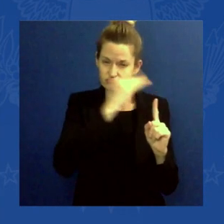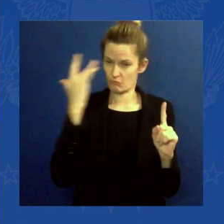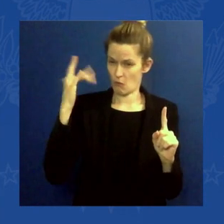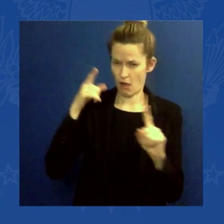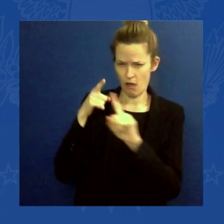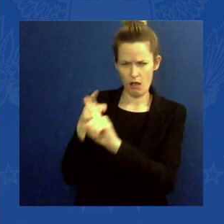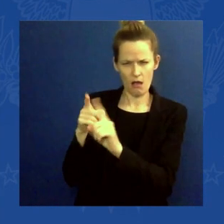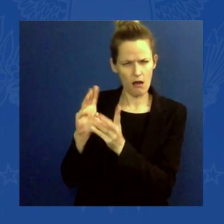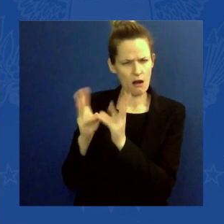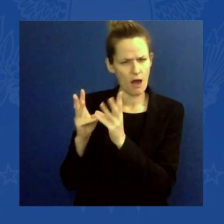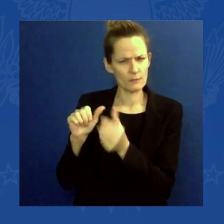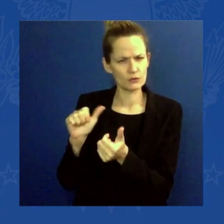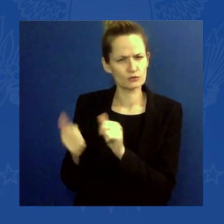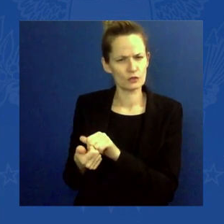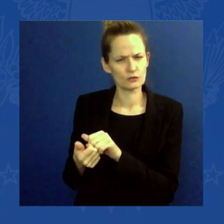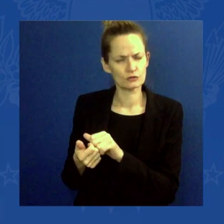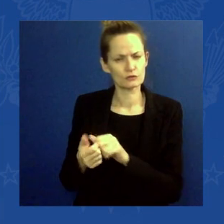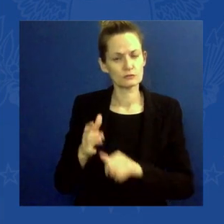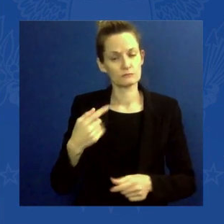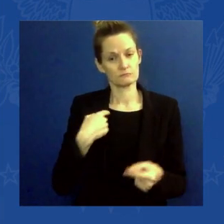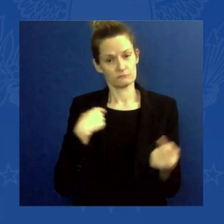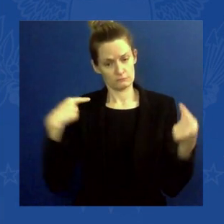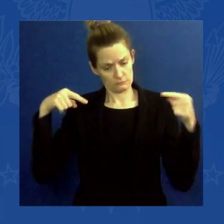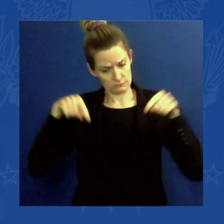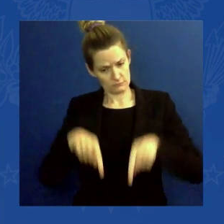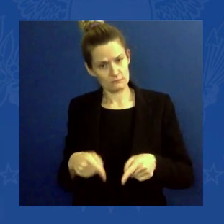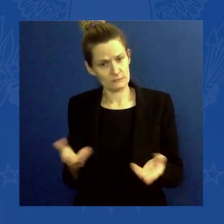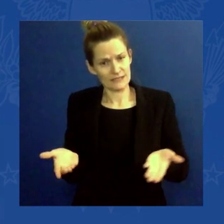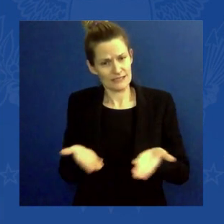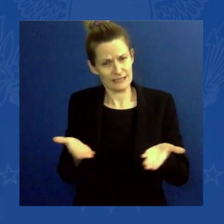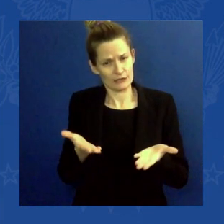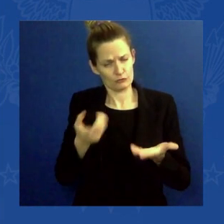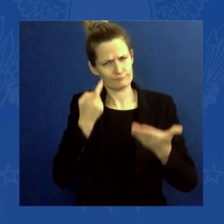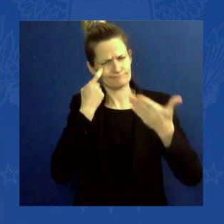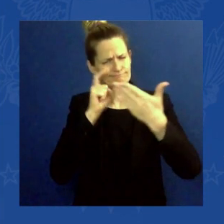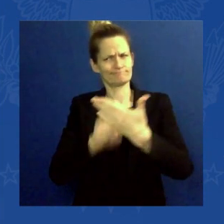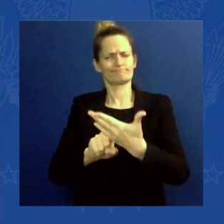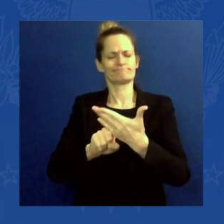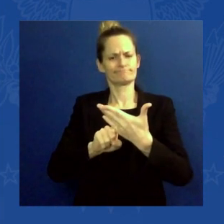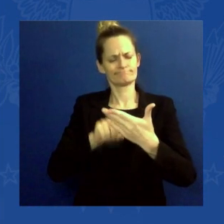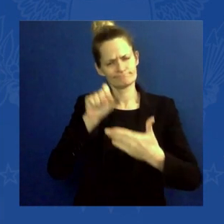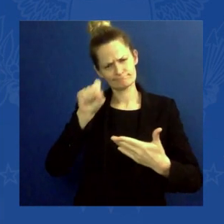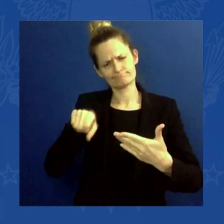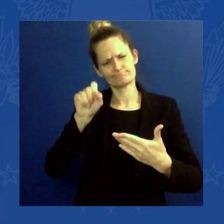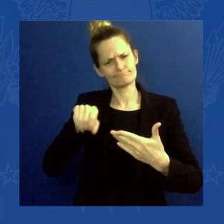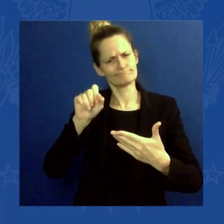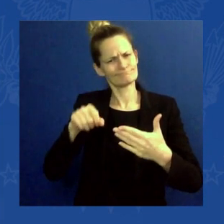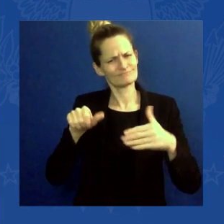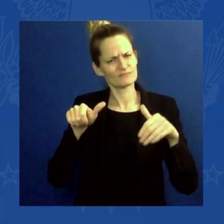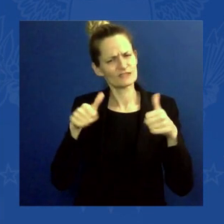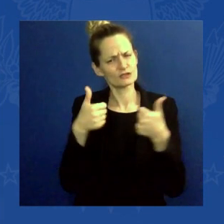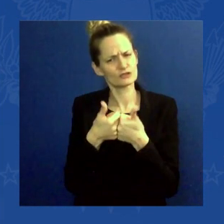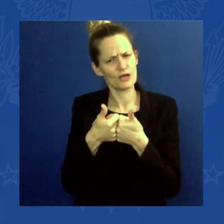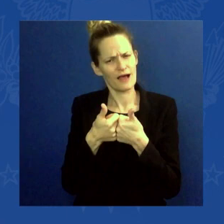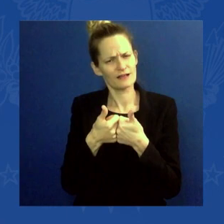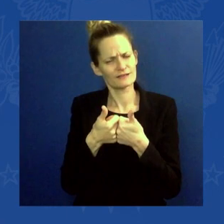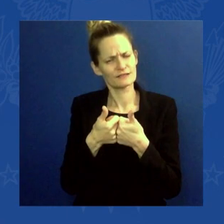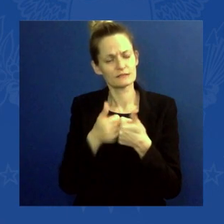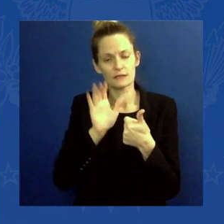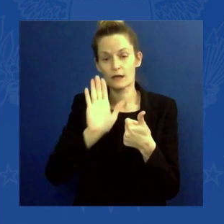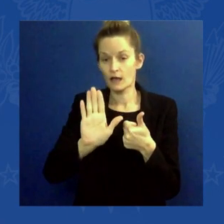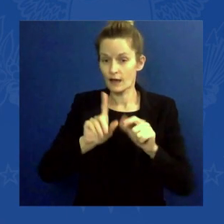but also, as I noted, optimistic by not only California's capacity to work through situationally,